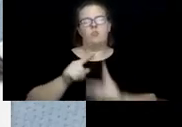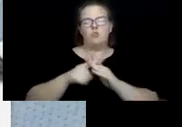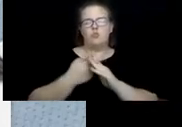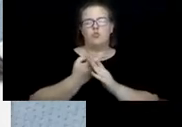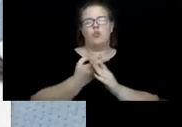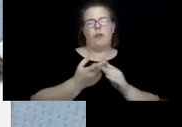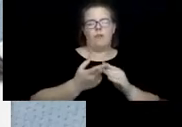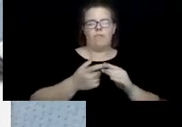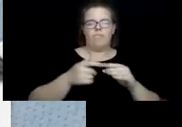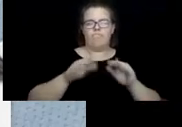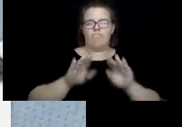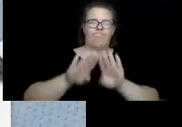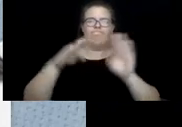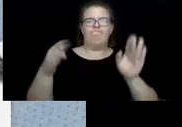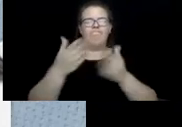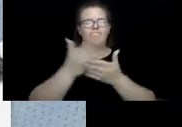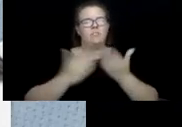for our, for our beloved caregivers.